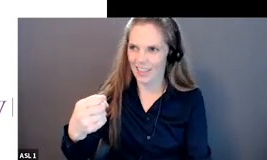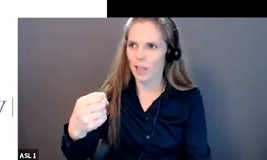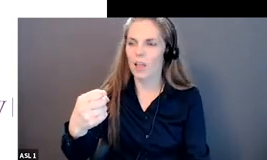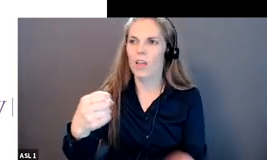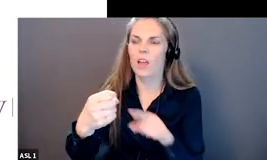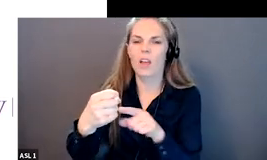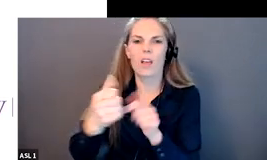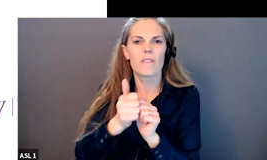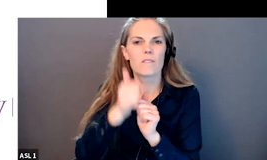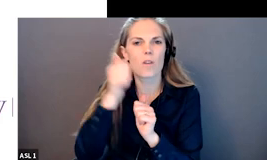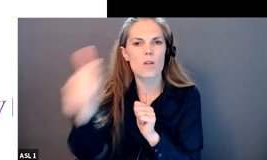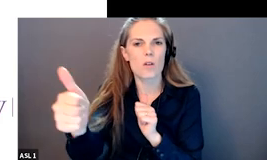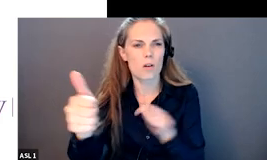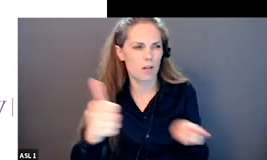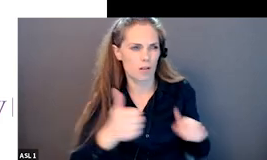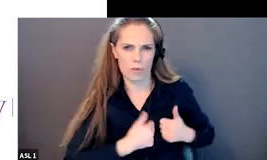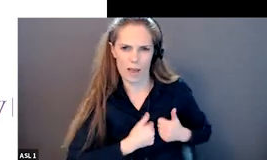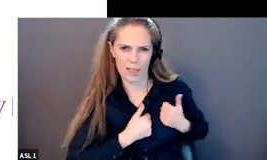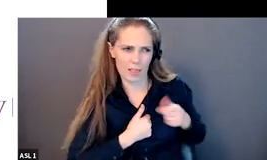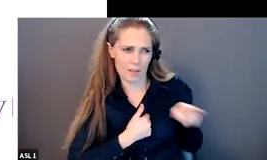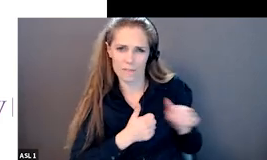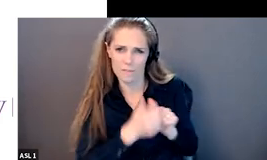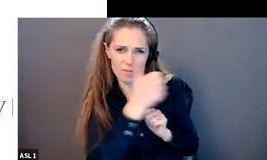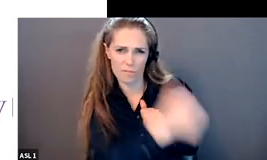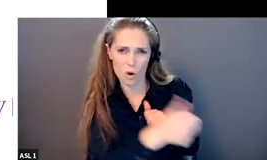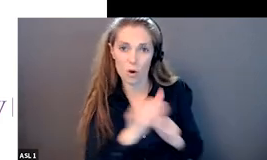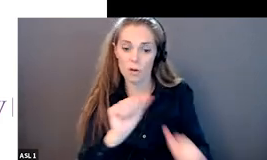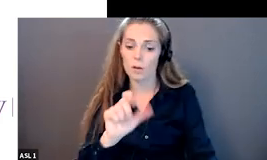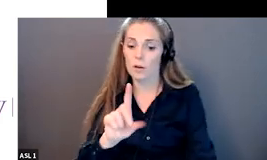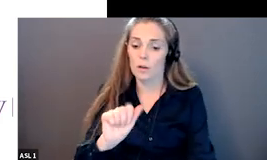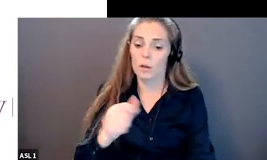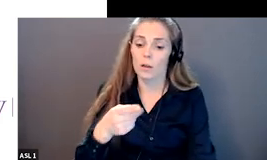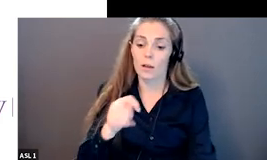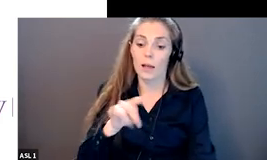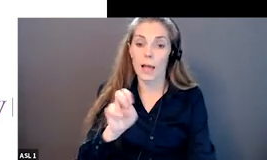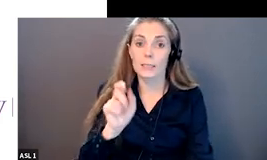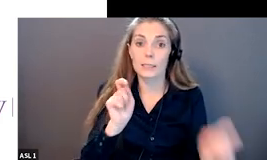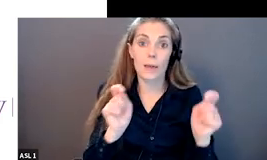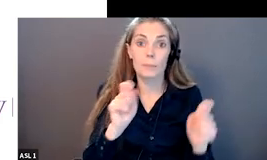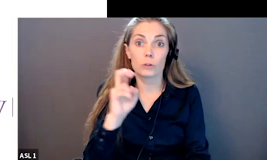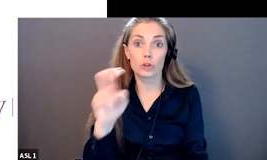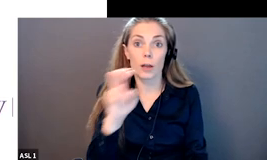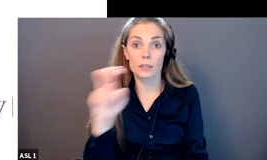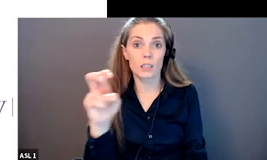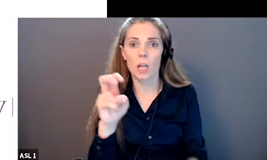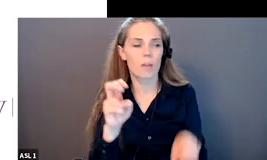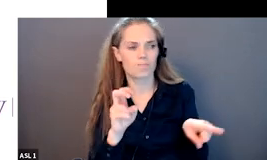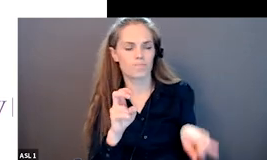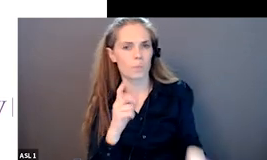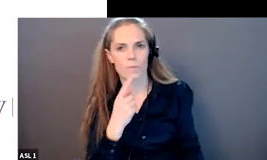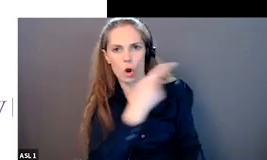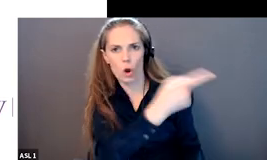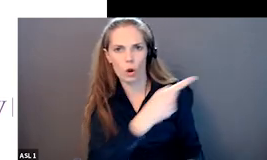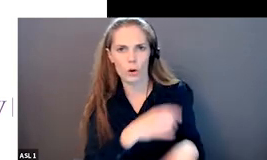and couldn't access adapted transit um so because of that combination of living in a more rural area